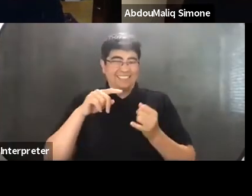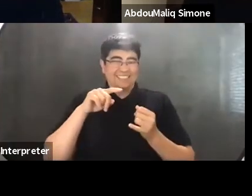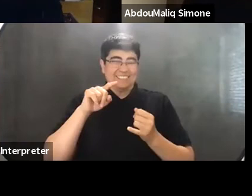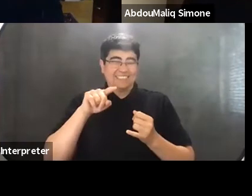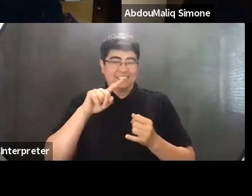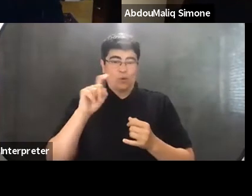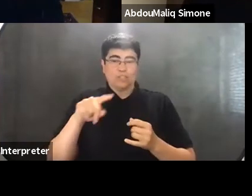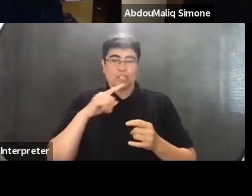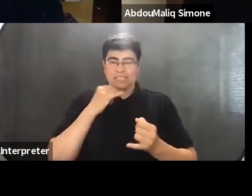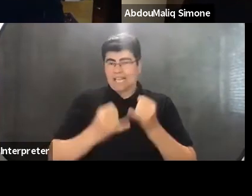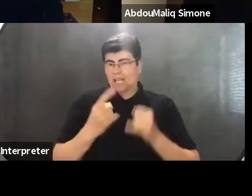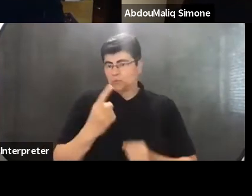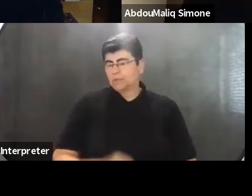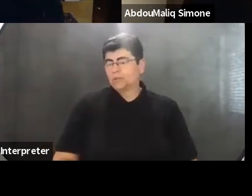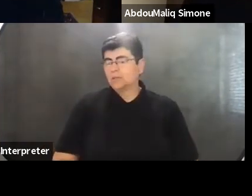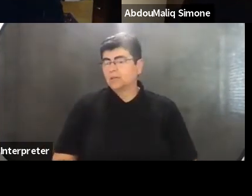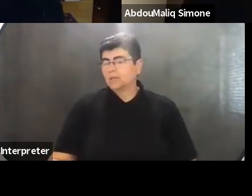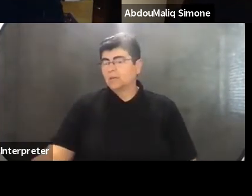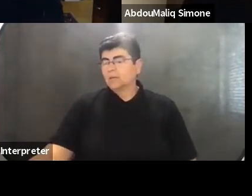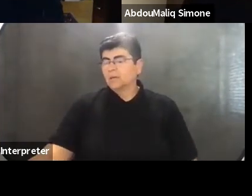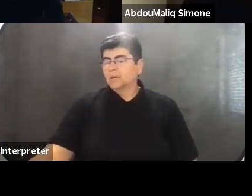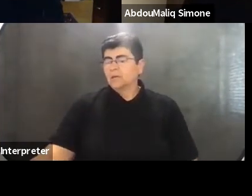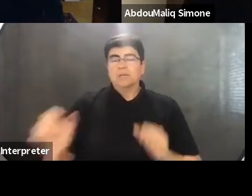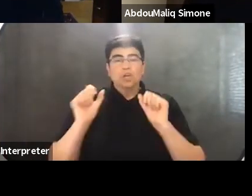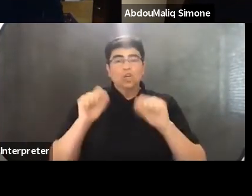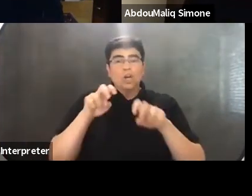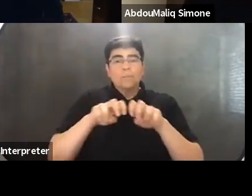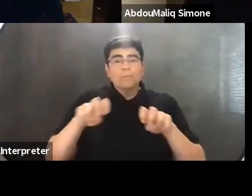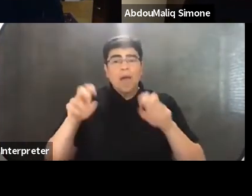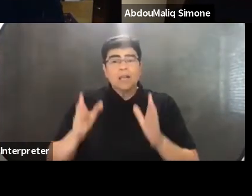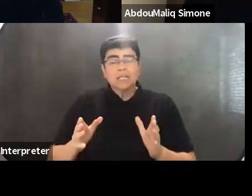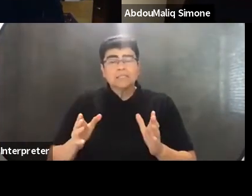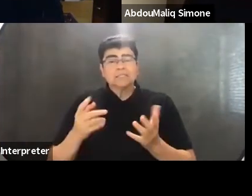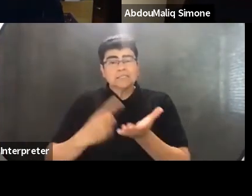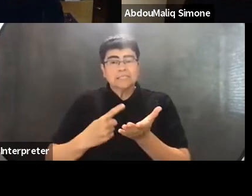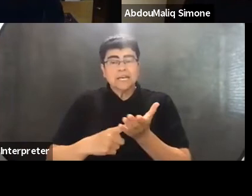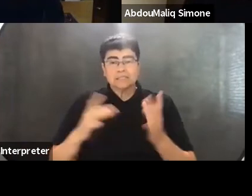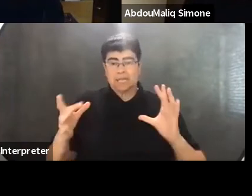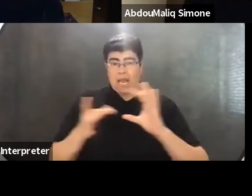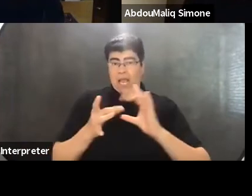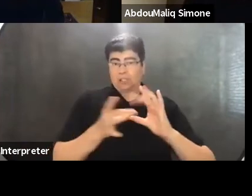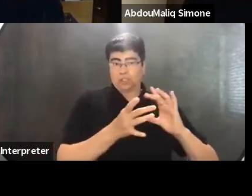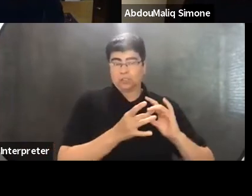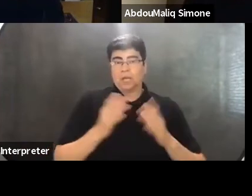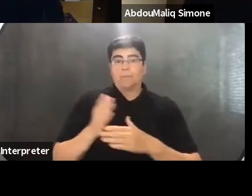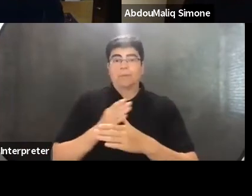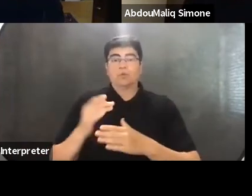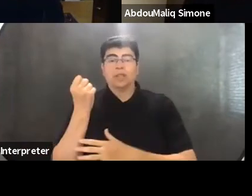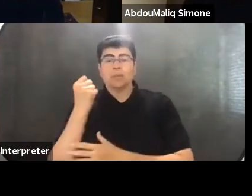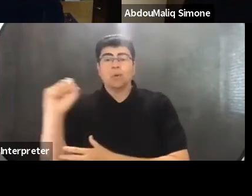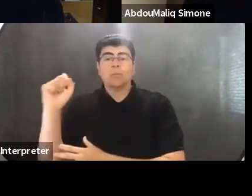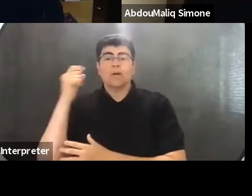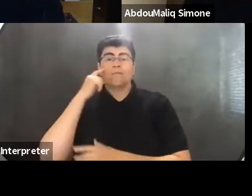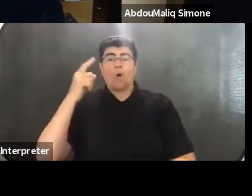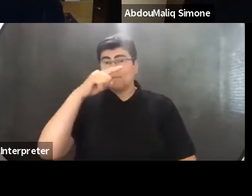this question is, could the panelists discuss the connection connections between the movements for black